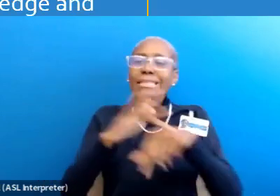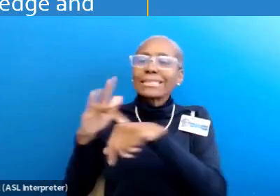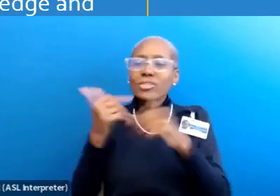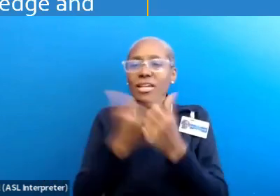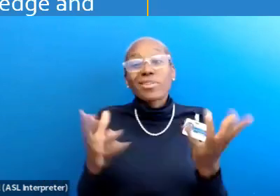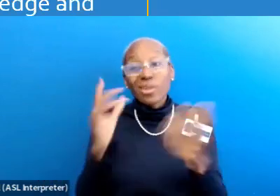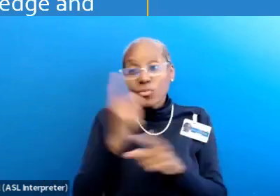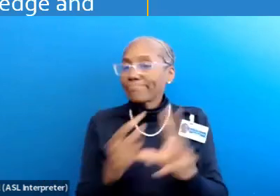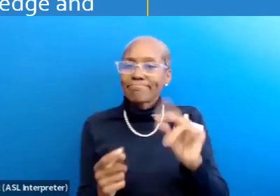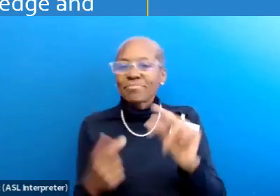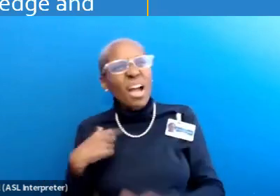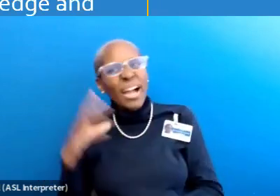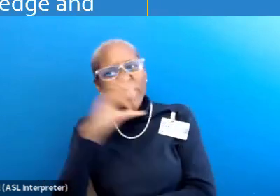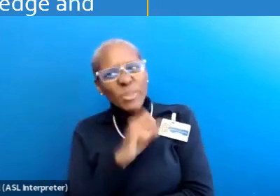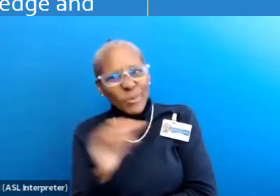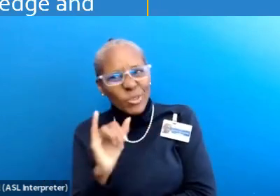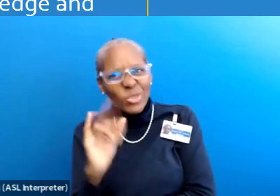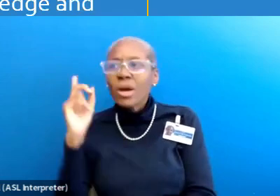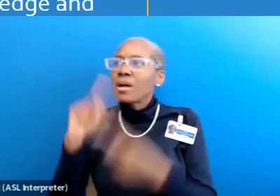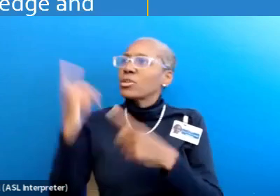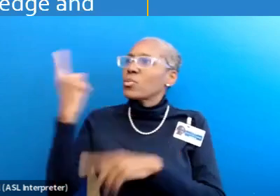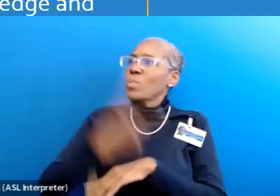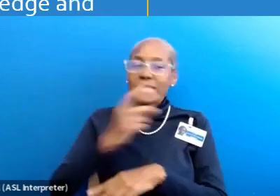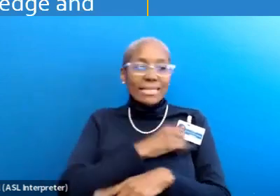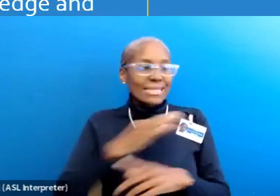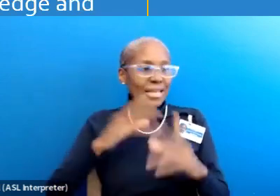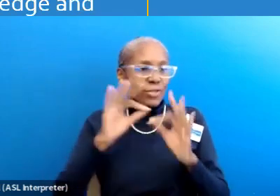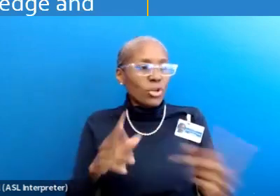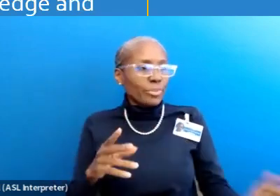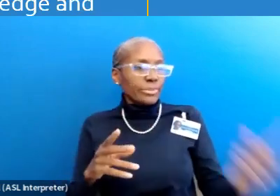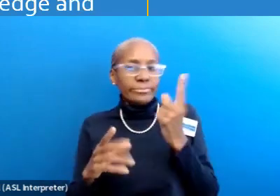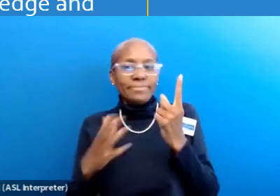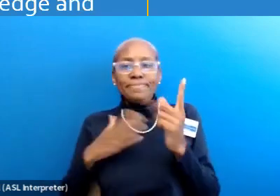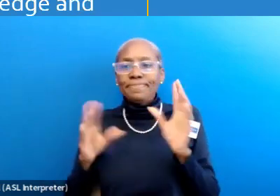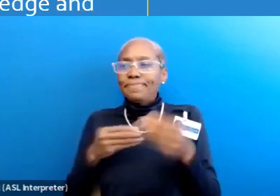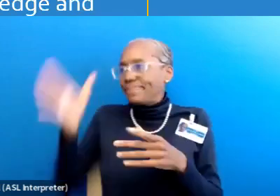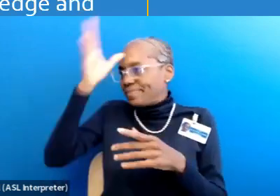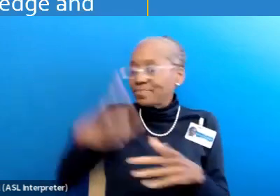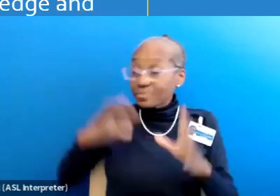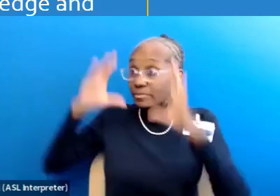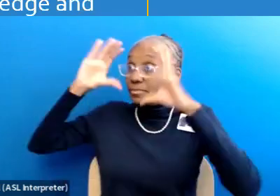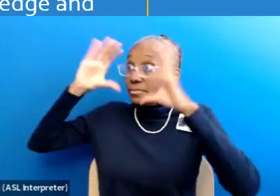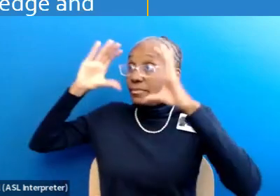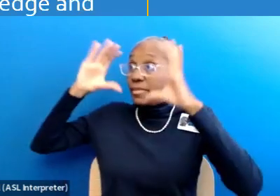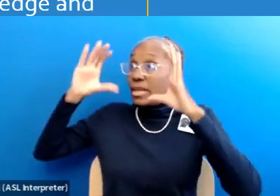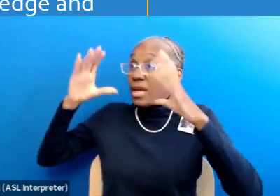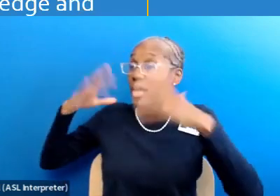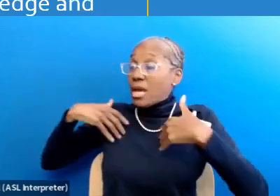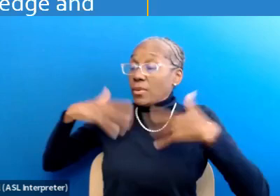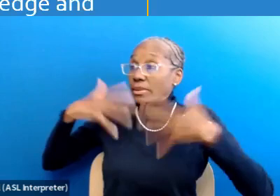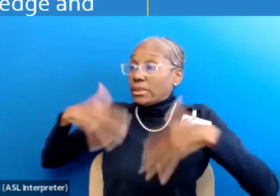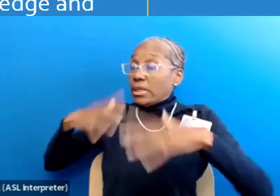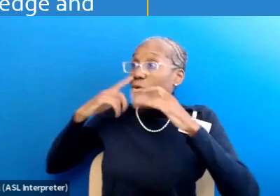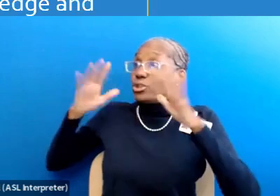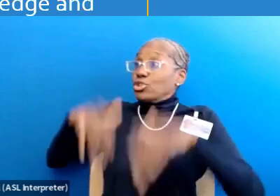Well, I thought so too, until one day a staff interpreter stumbled into my office. He was wide-eyed. He was awestruck. And he said